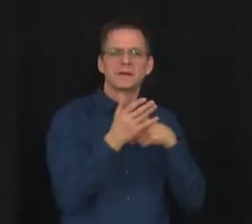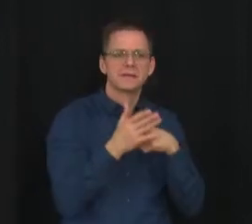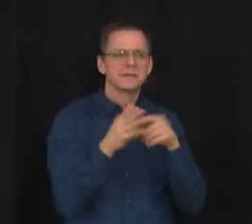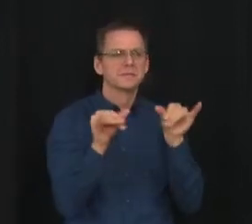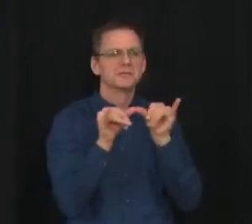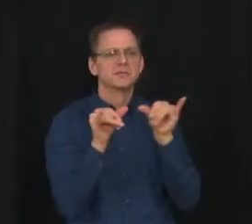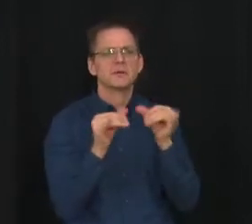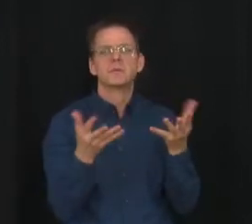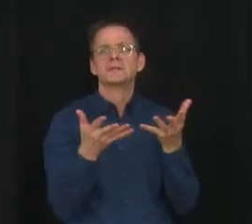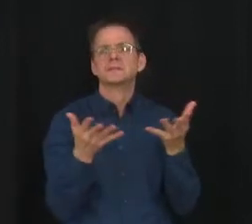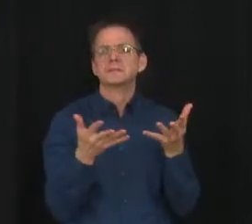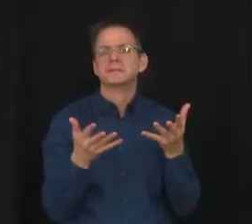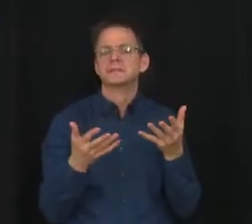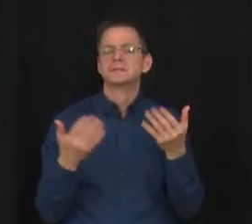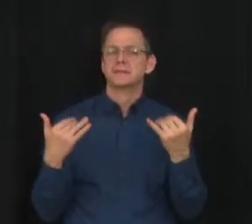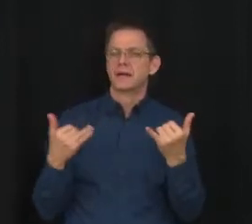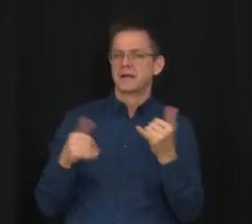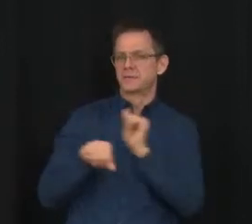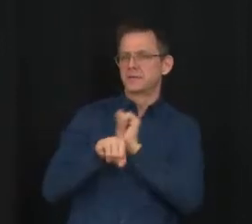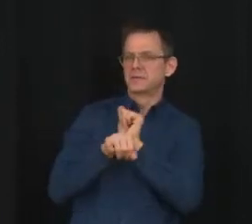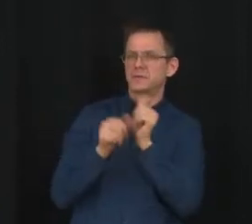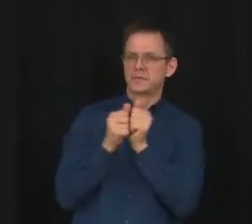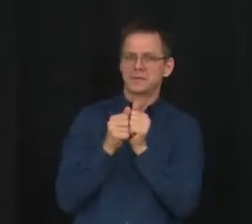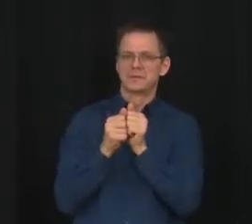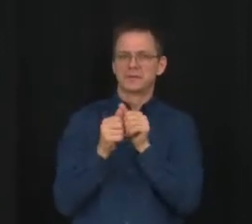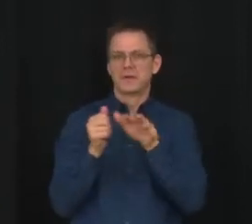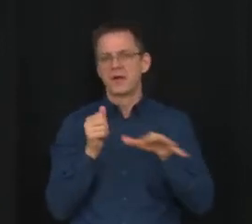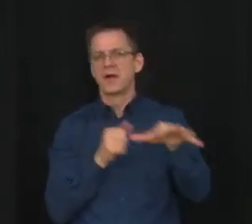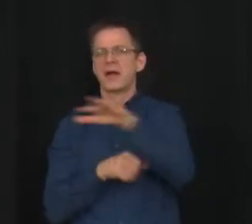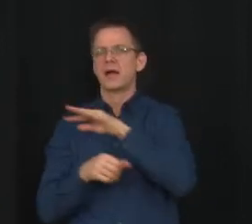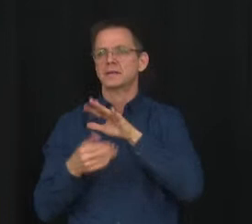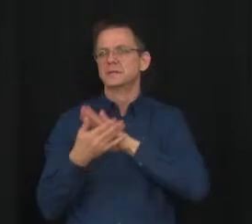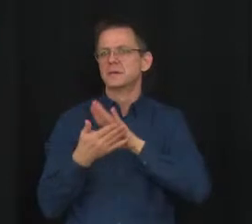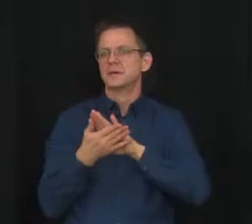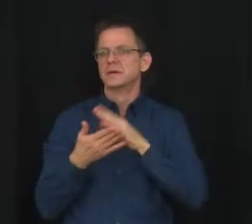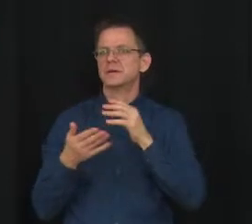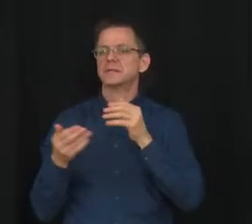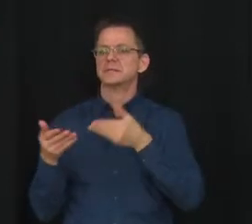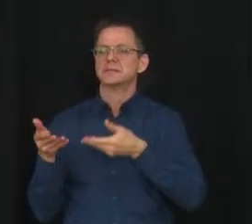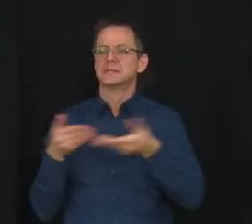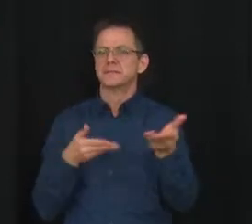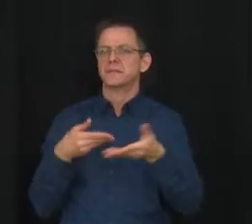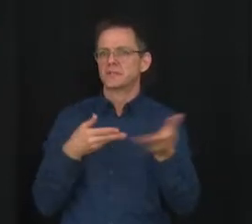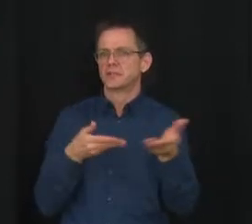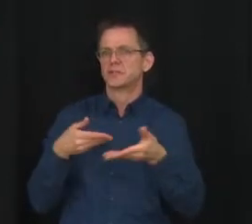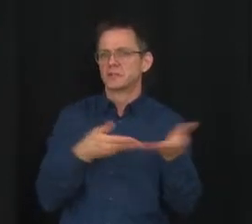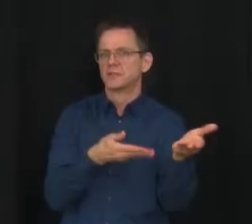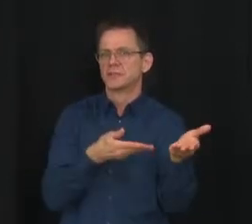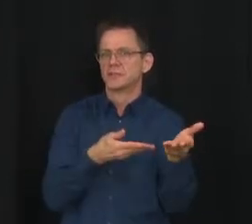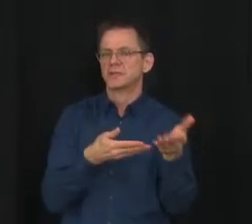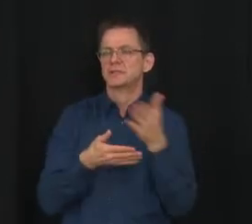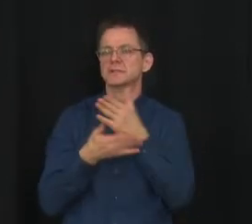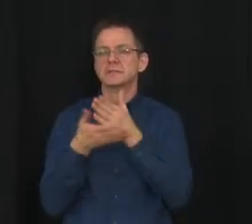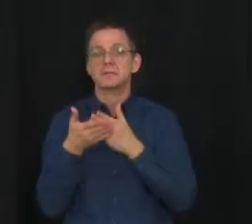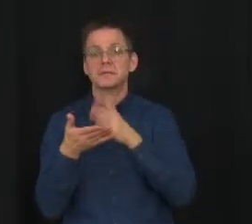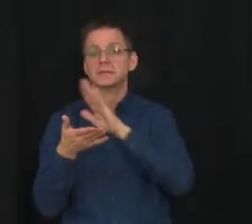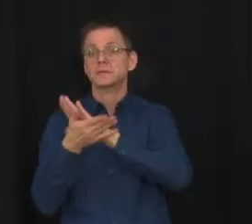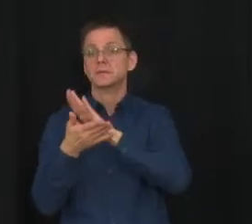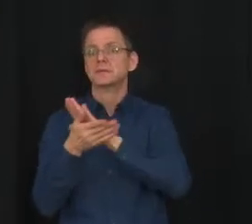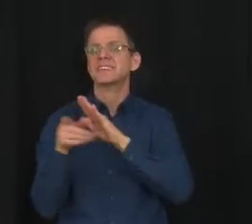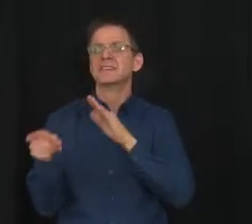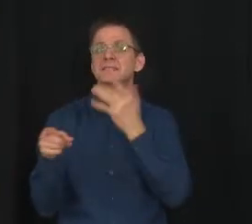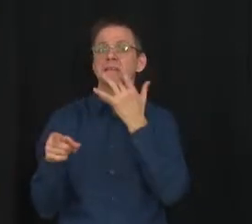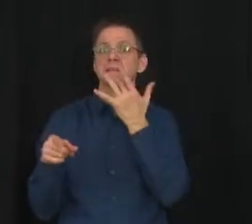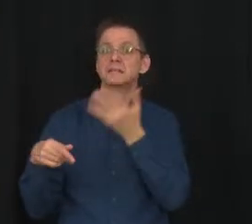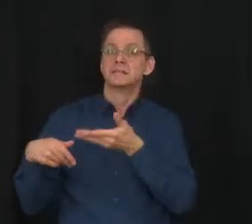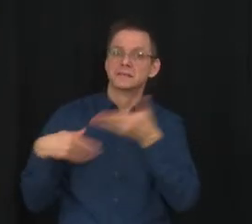to schools. Some school authorities have preferred that the deliveries go directly to the schools. Others have preferred that it goes to